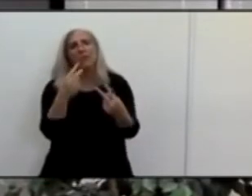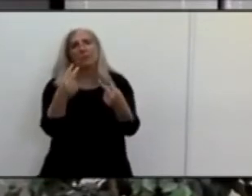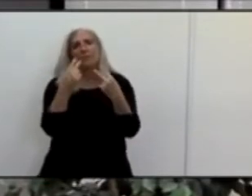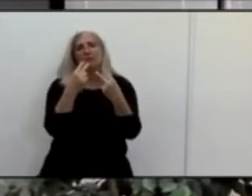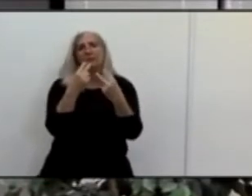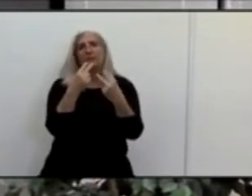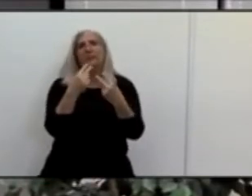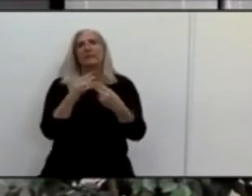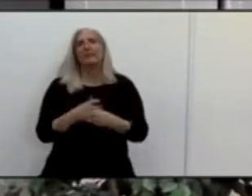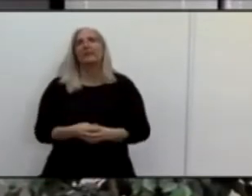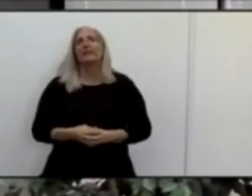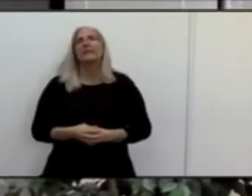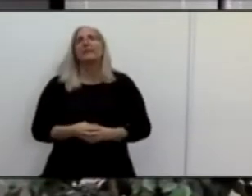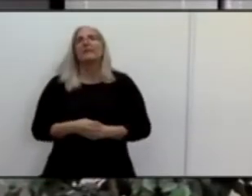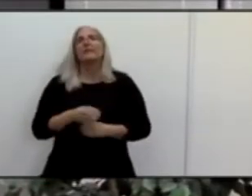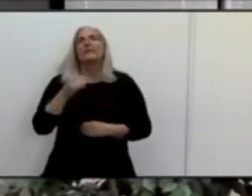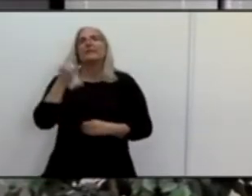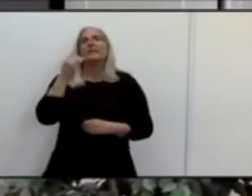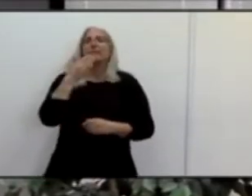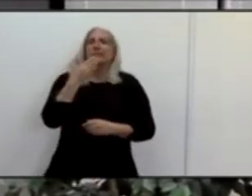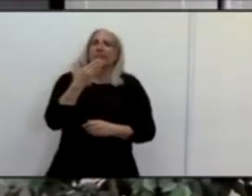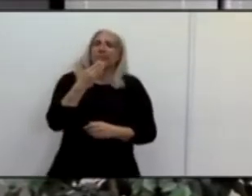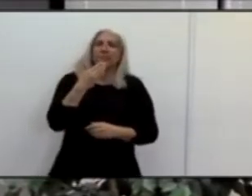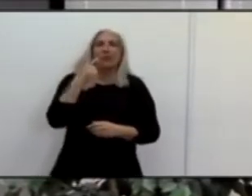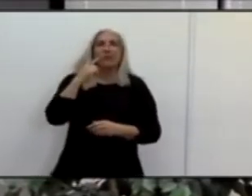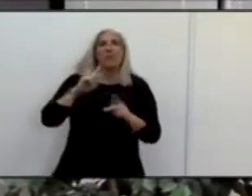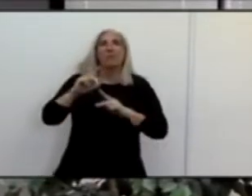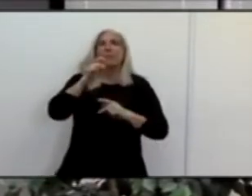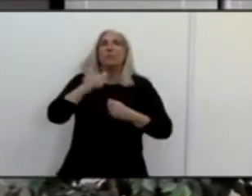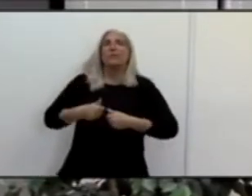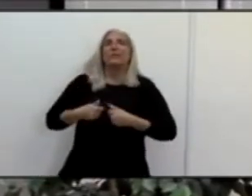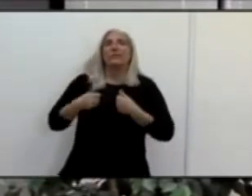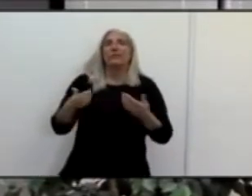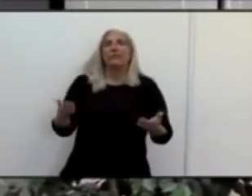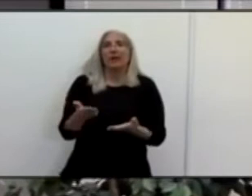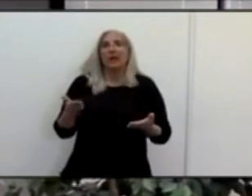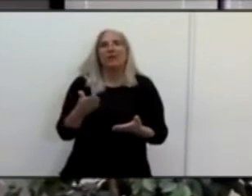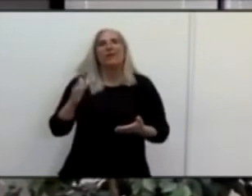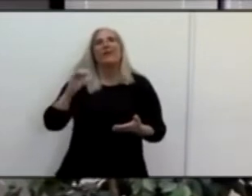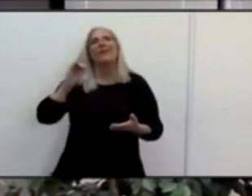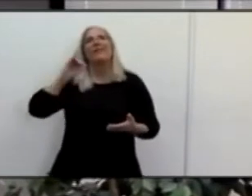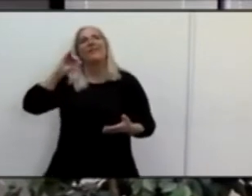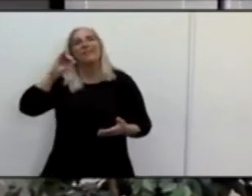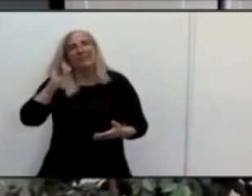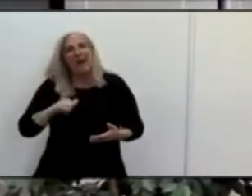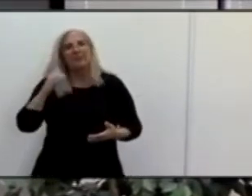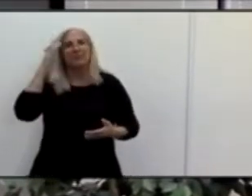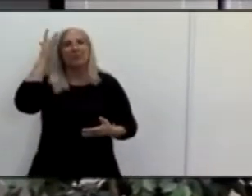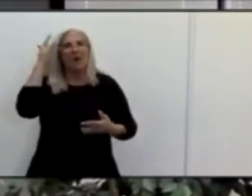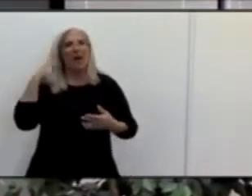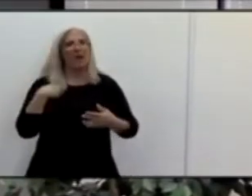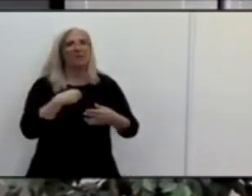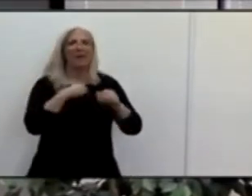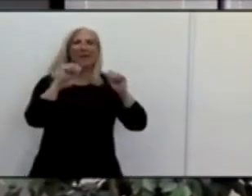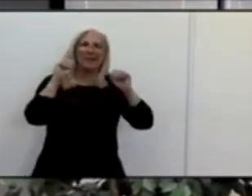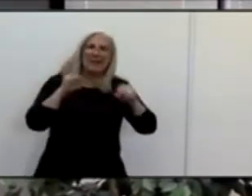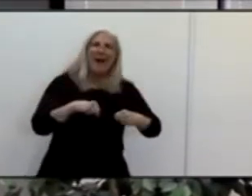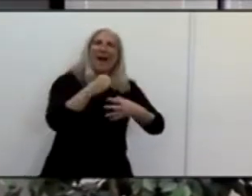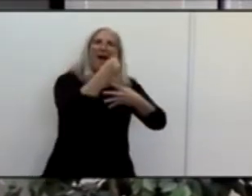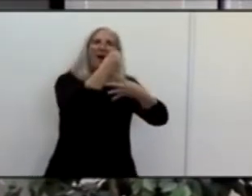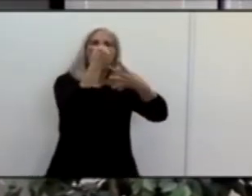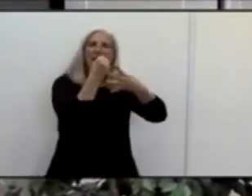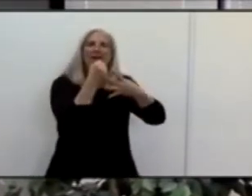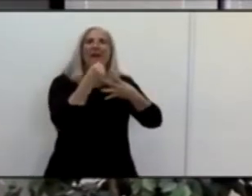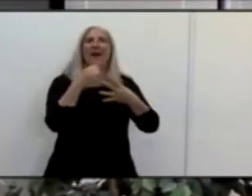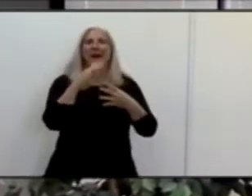sacrifices that people in the County of Santa Clara have made that we are where we are. And if we continue to do that, we'll be able to move to the next phase.